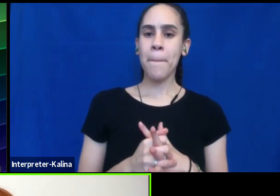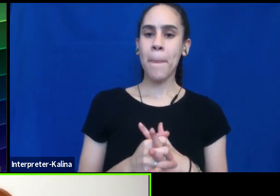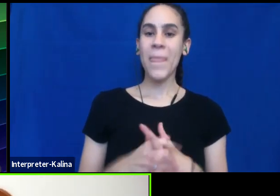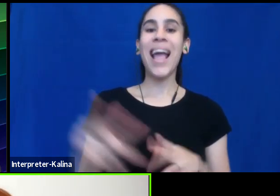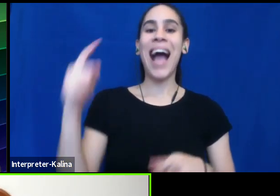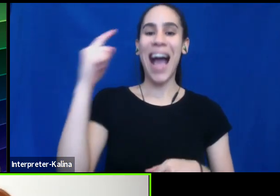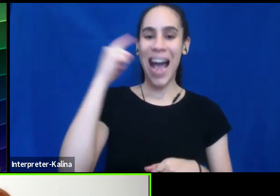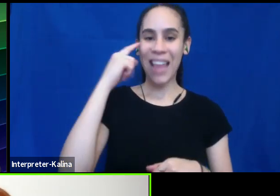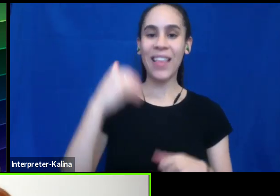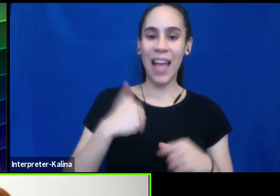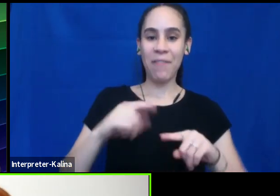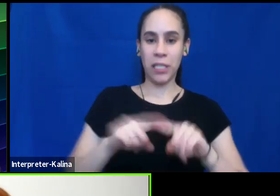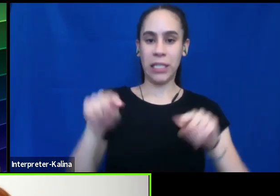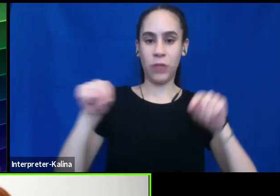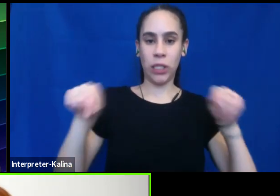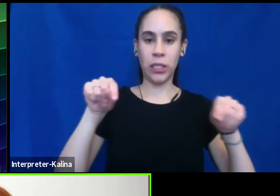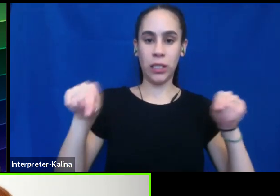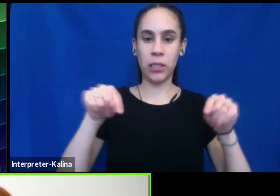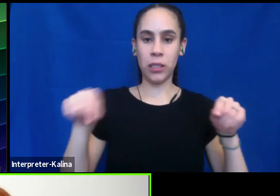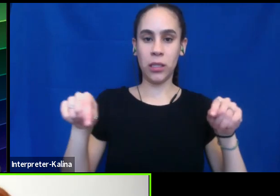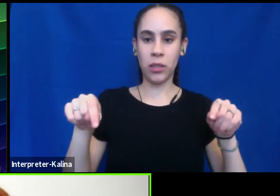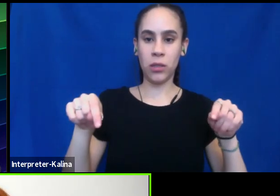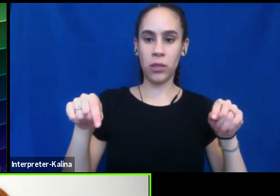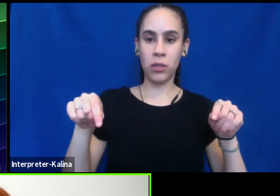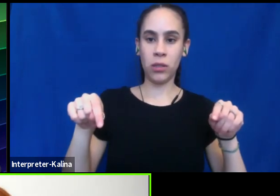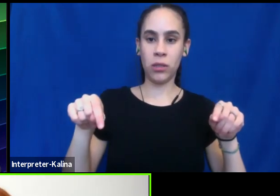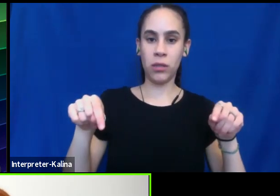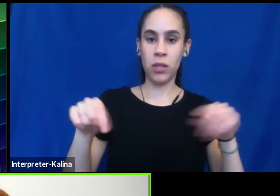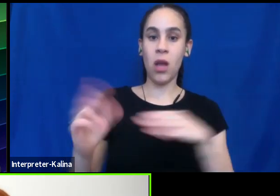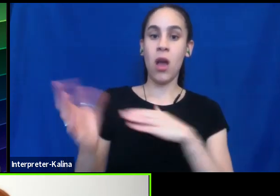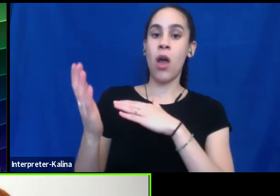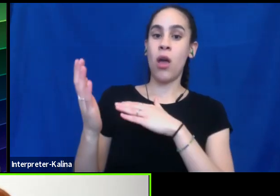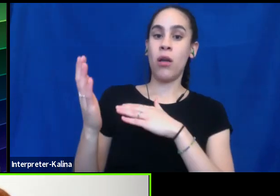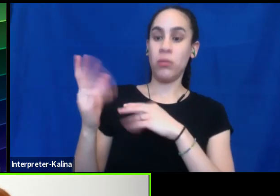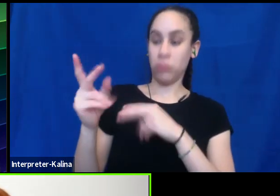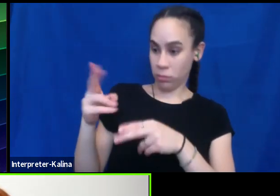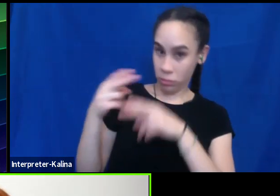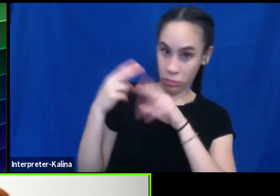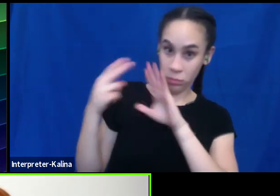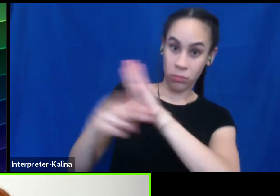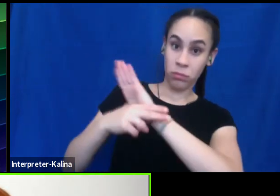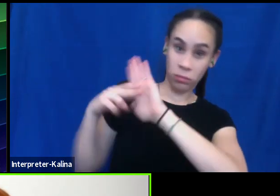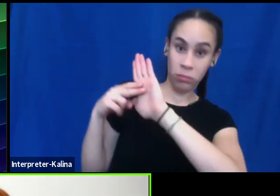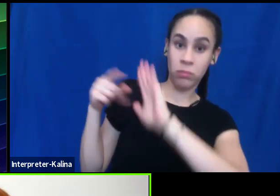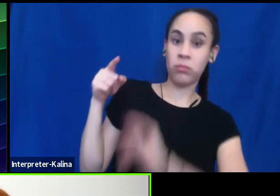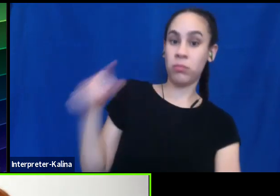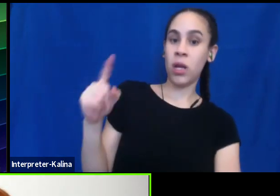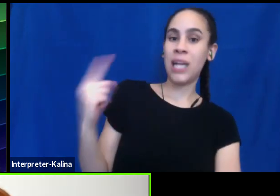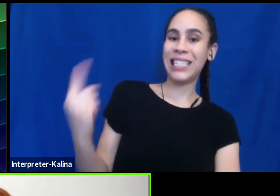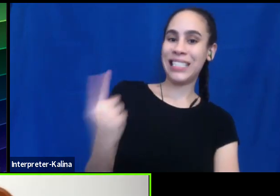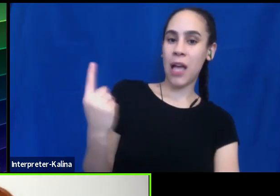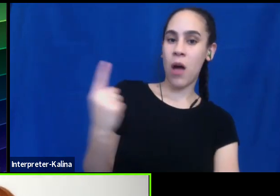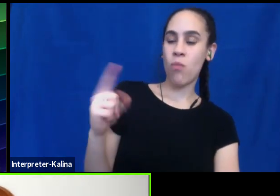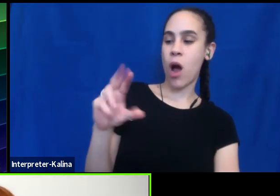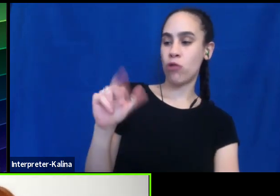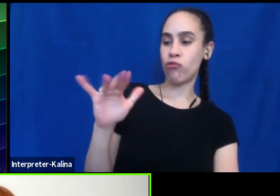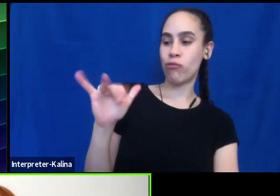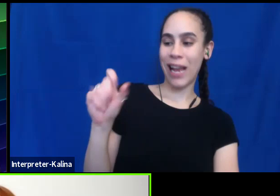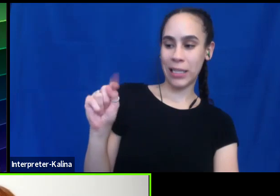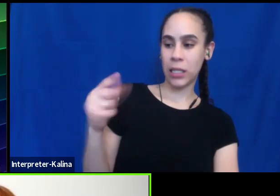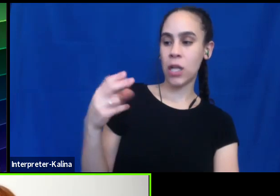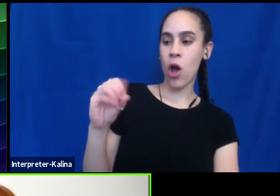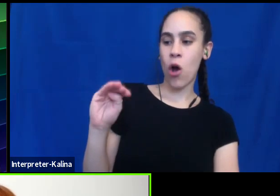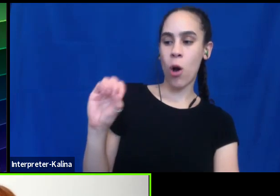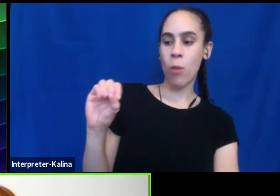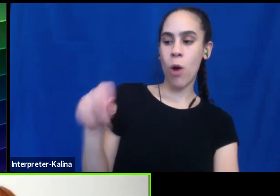between calling someone racist or homophobic and calling it something that